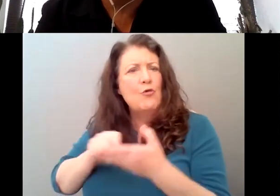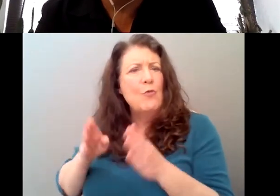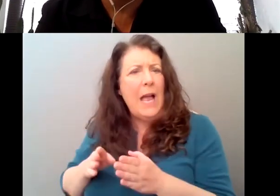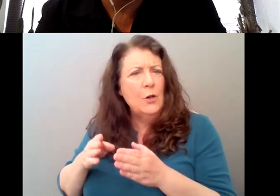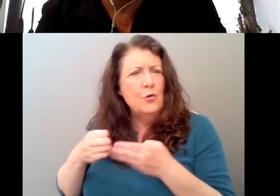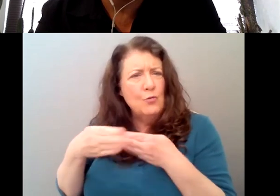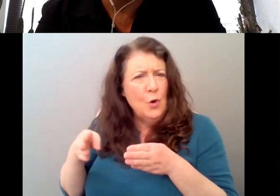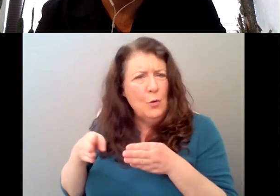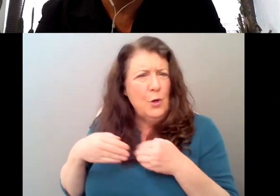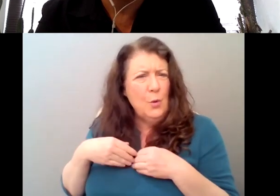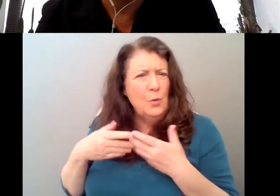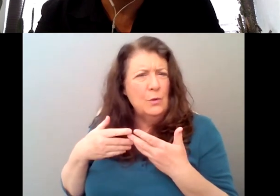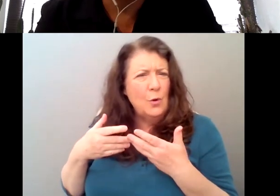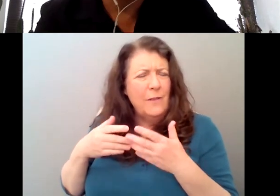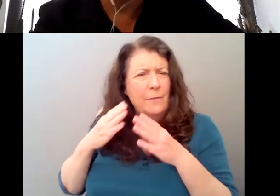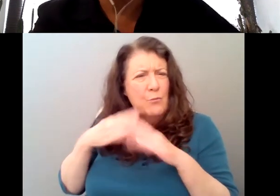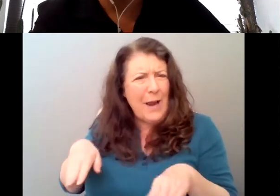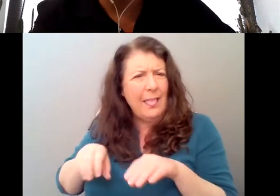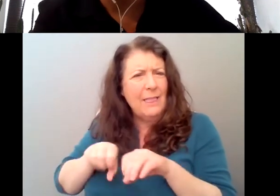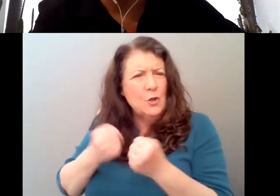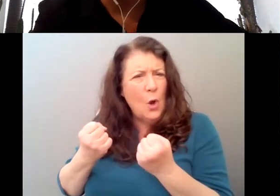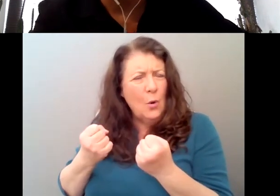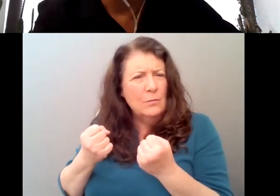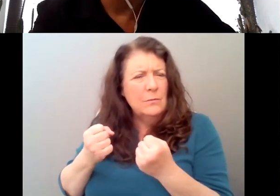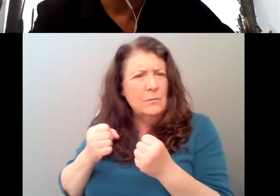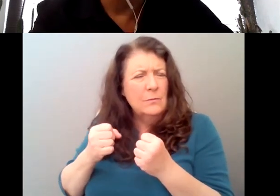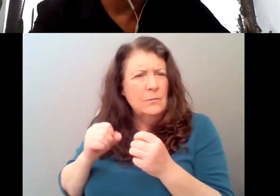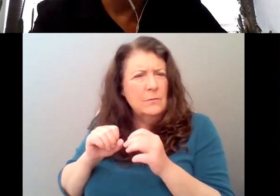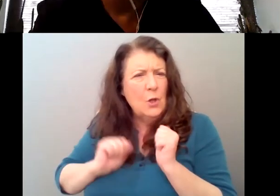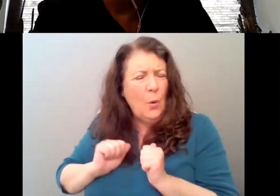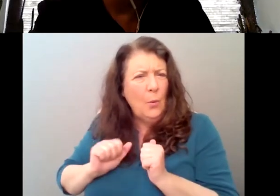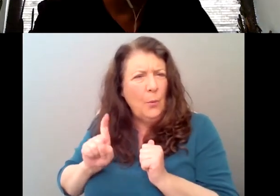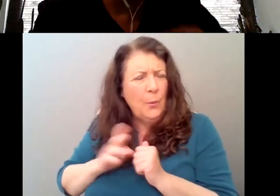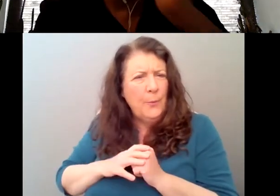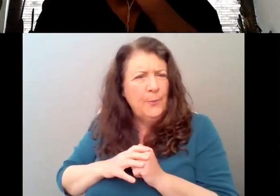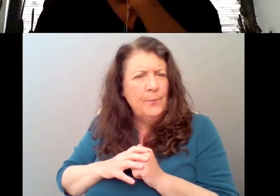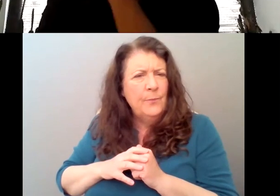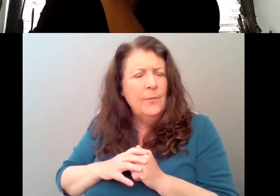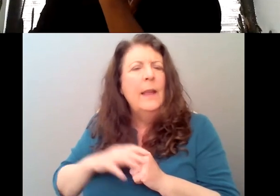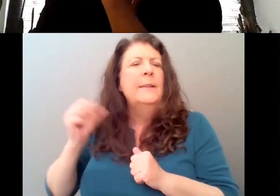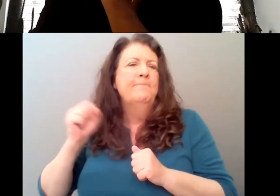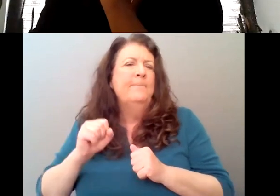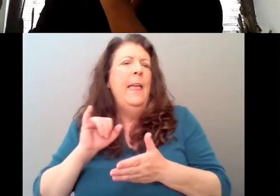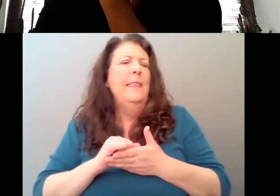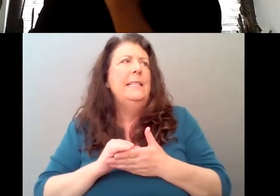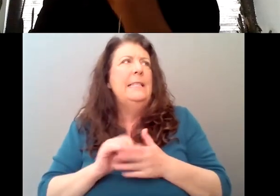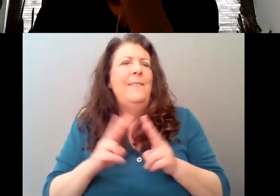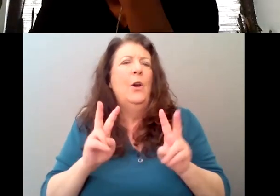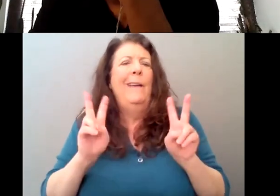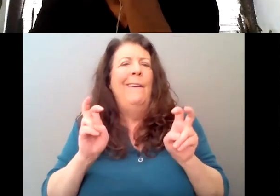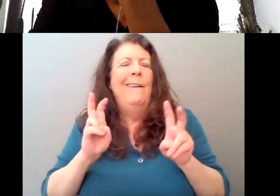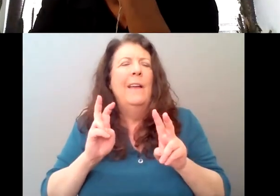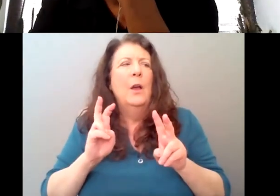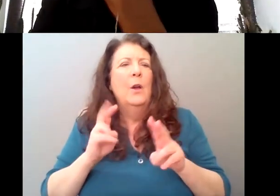chapter? Yeah. So, um, this is a very predetermined writer's room. Um,